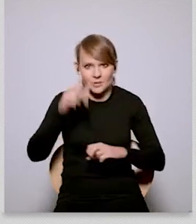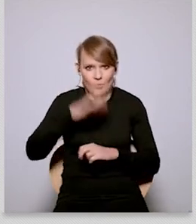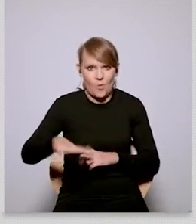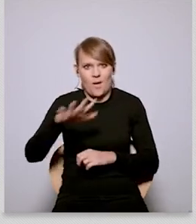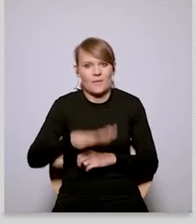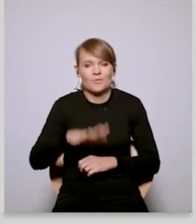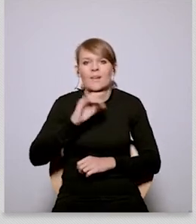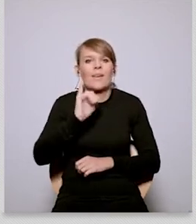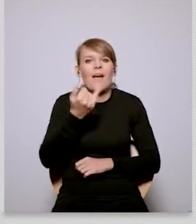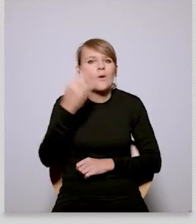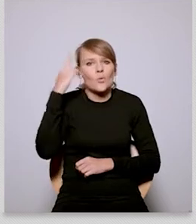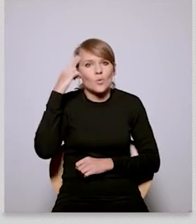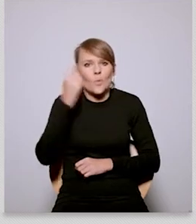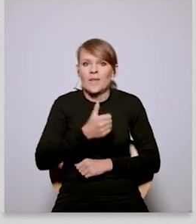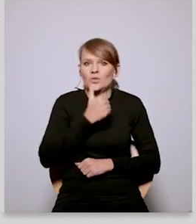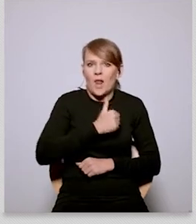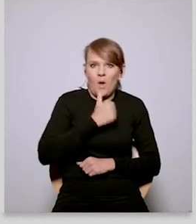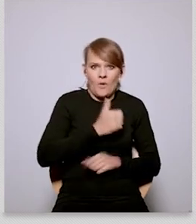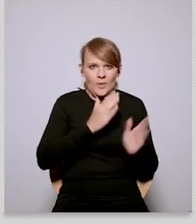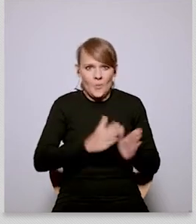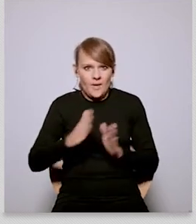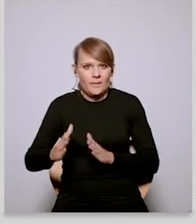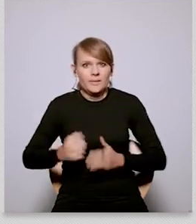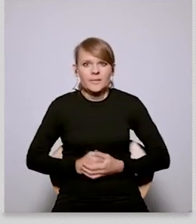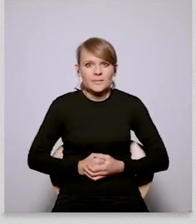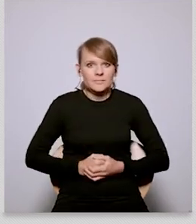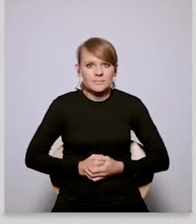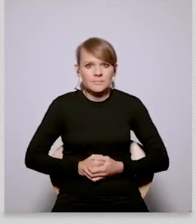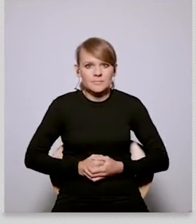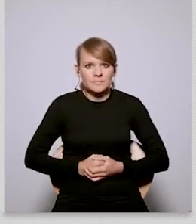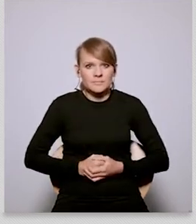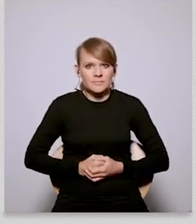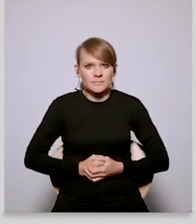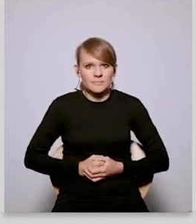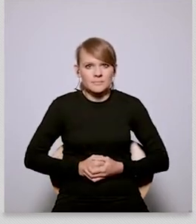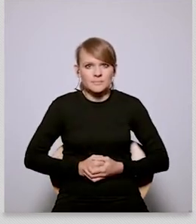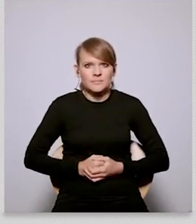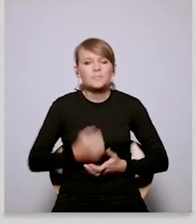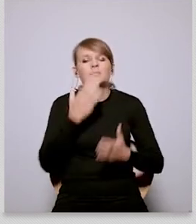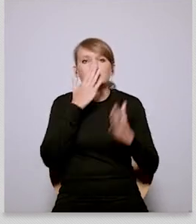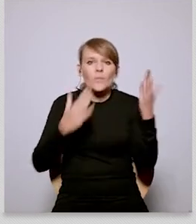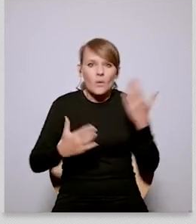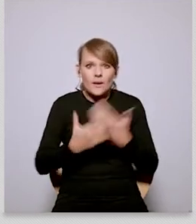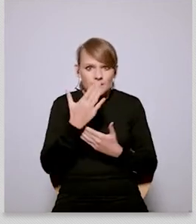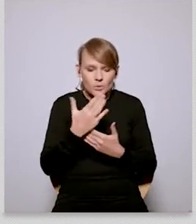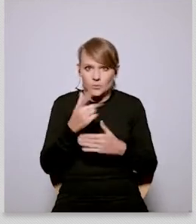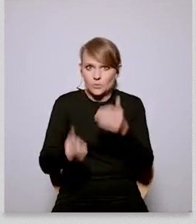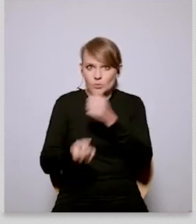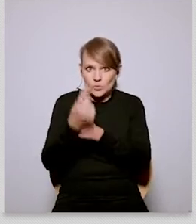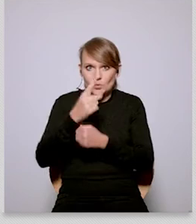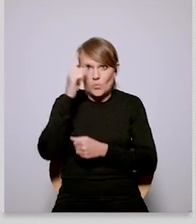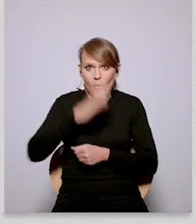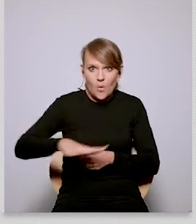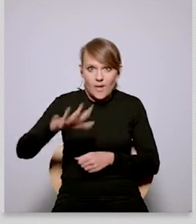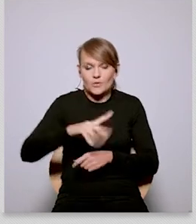that this kind of this the socio-political um consequences of the green deal are precisely what policy